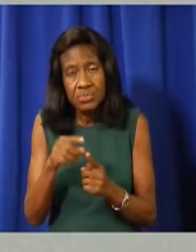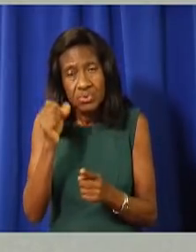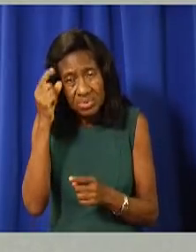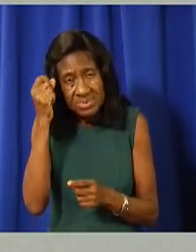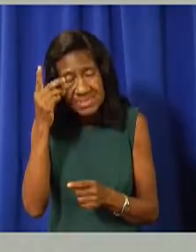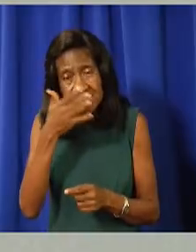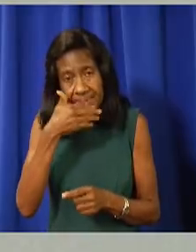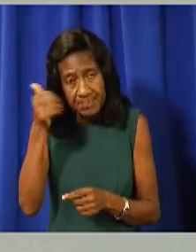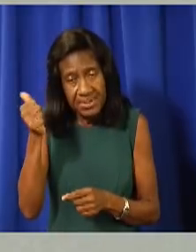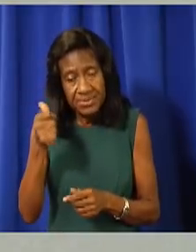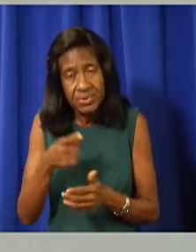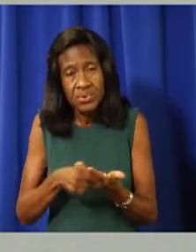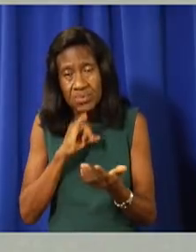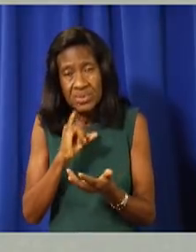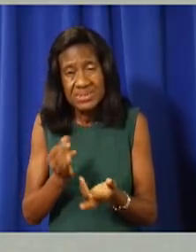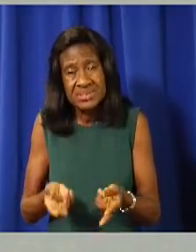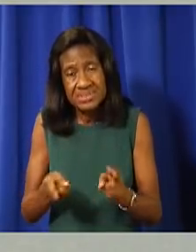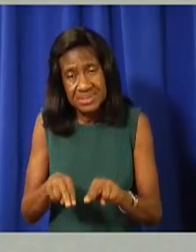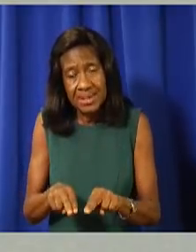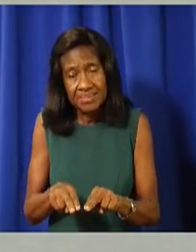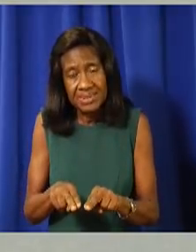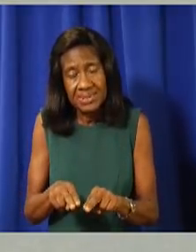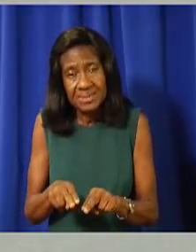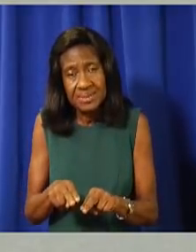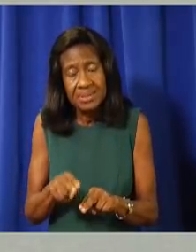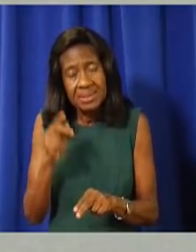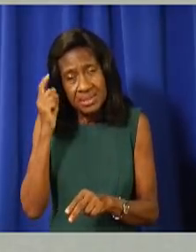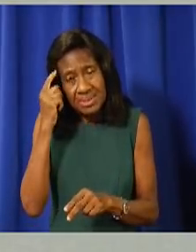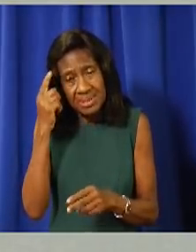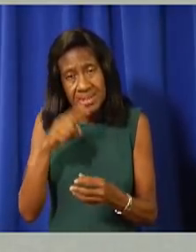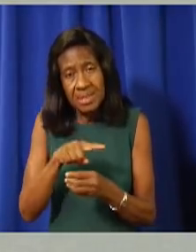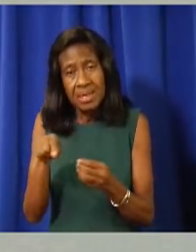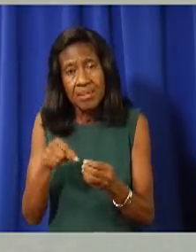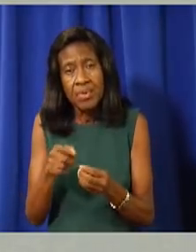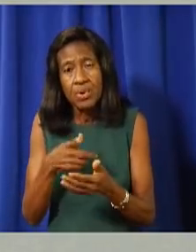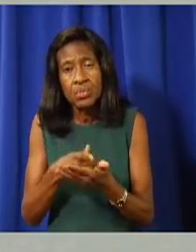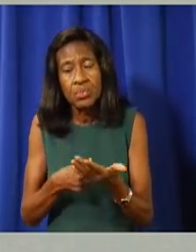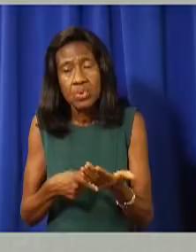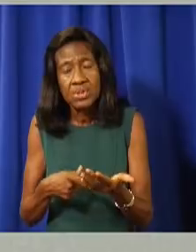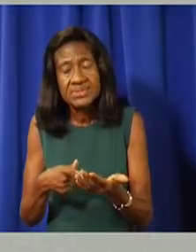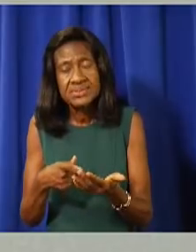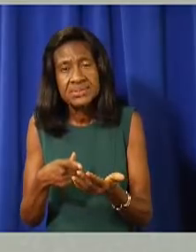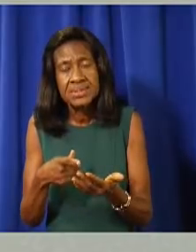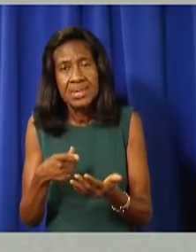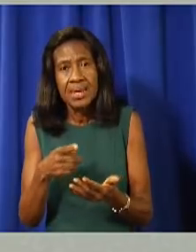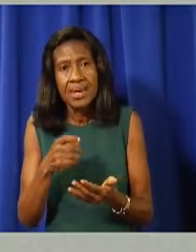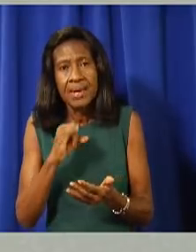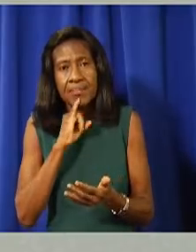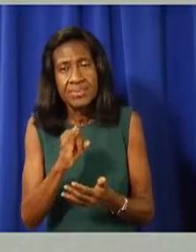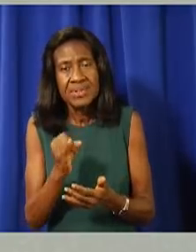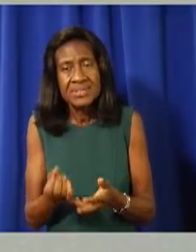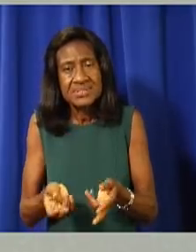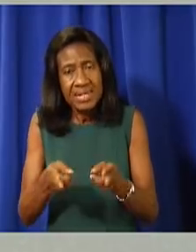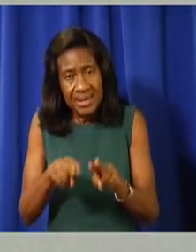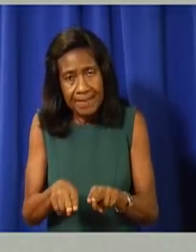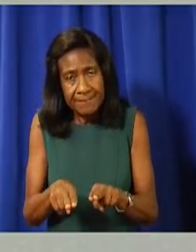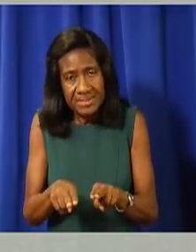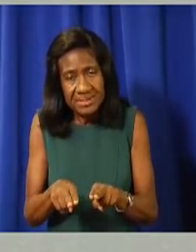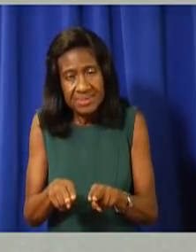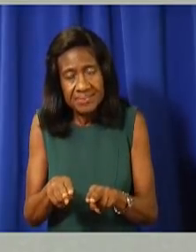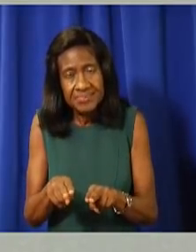We consider the data, the scientific evidence available, and the concerns of all sectors of our community,